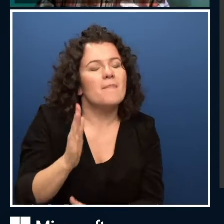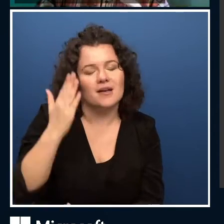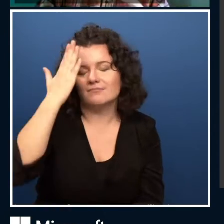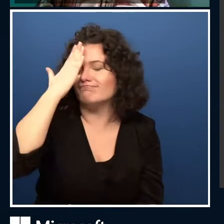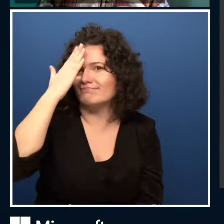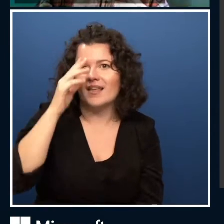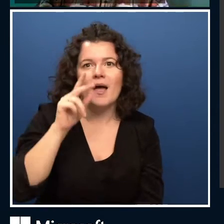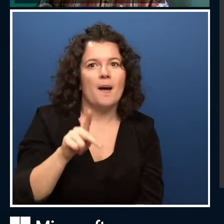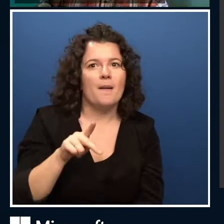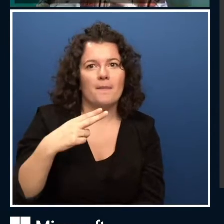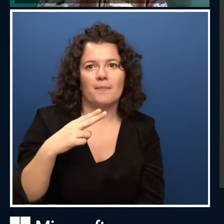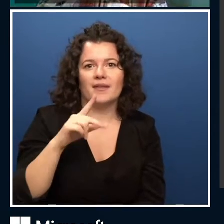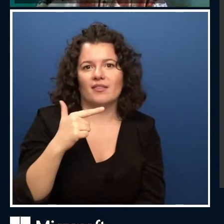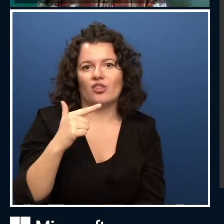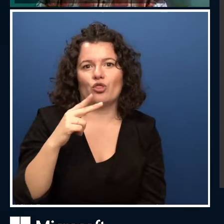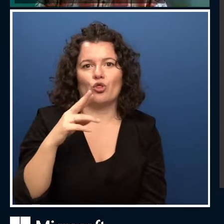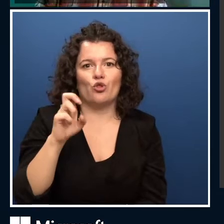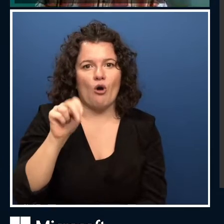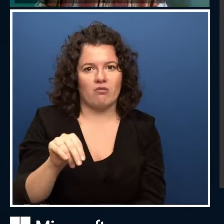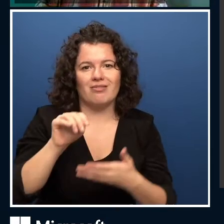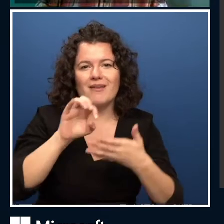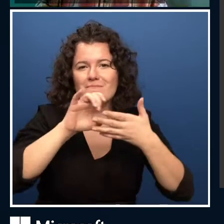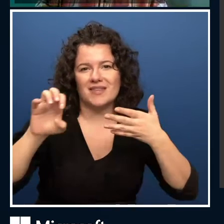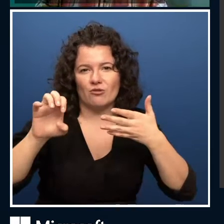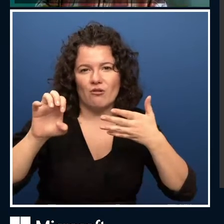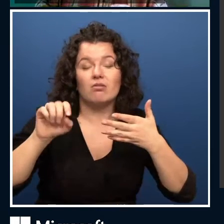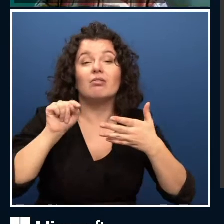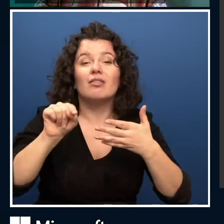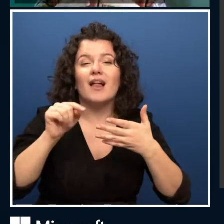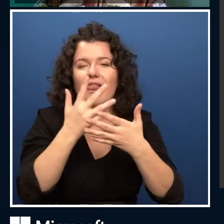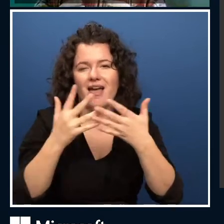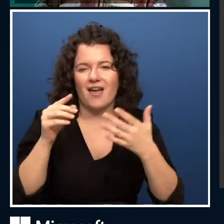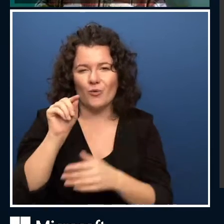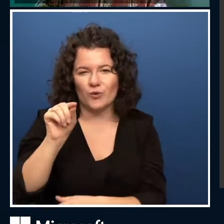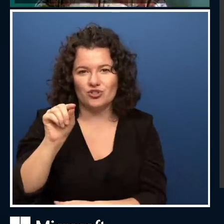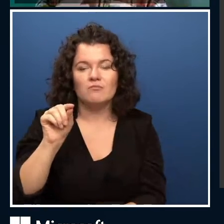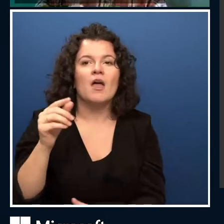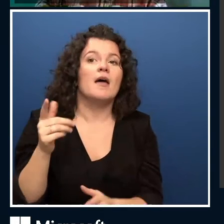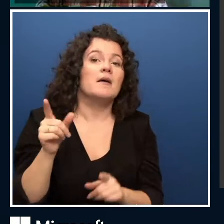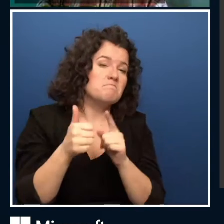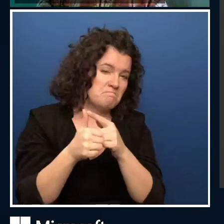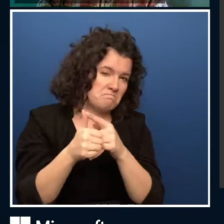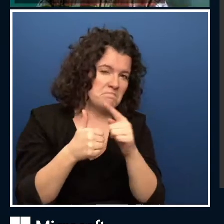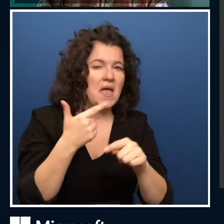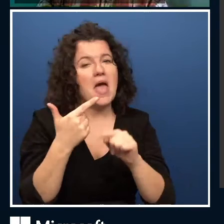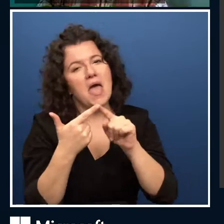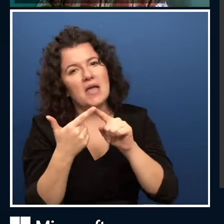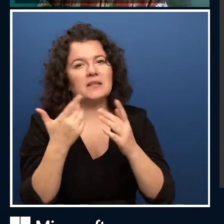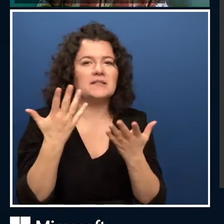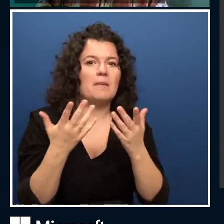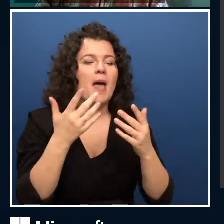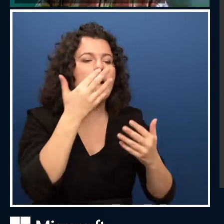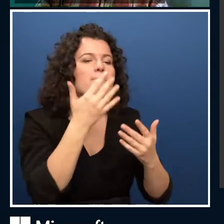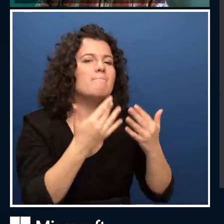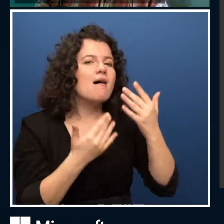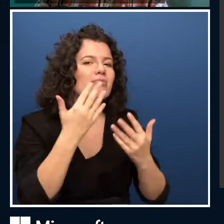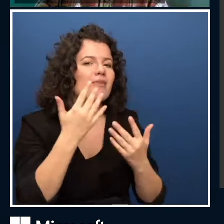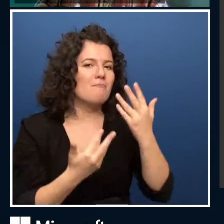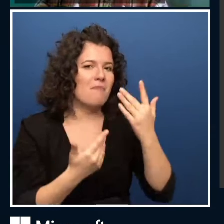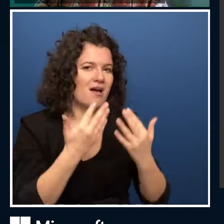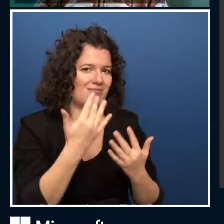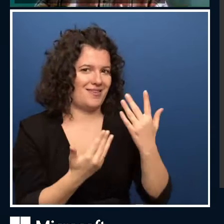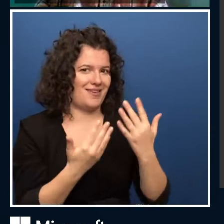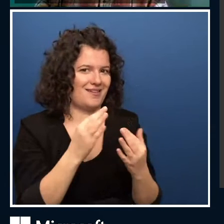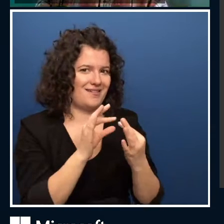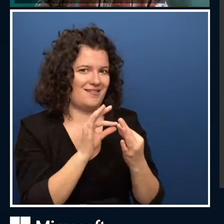Python, and probably you also need something else. You also want to learn the mathematics behind it. If you want to create